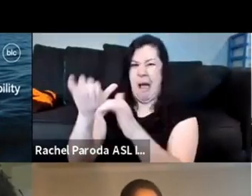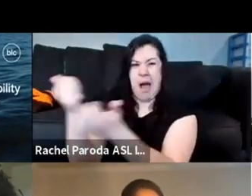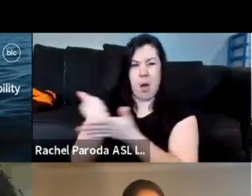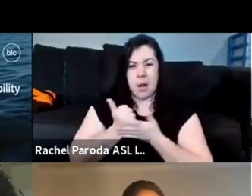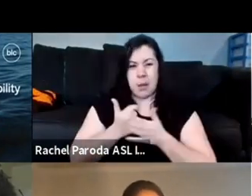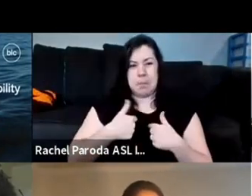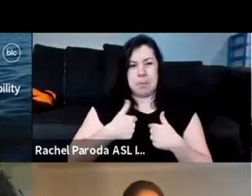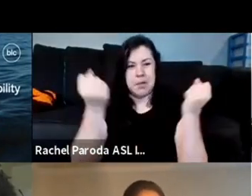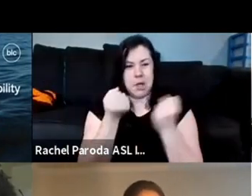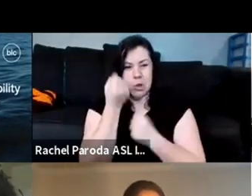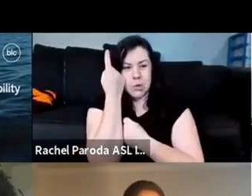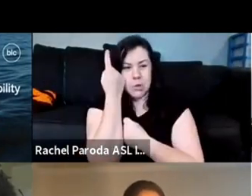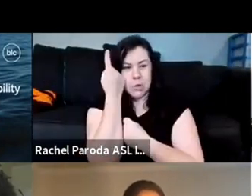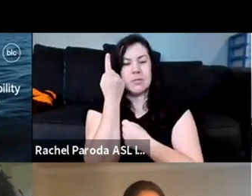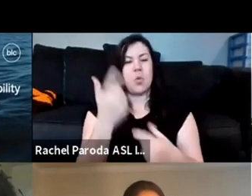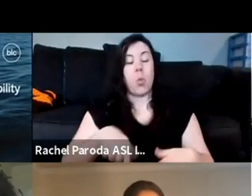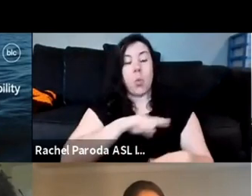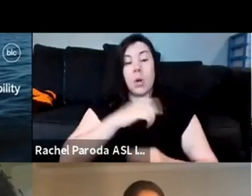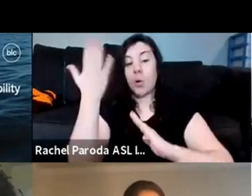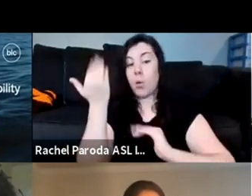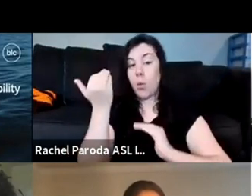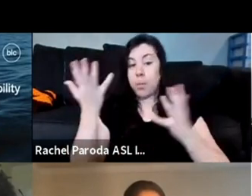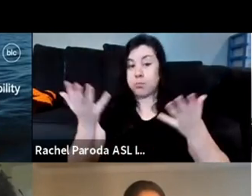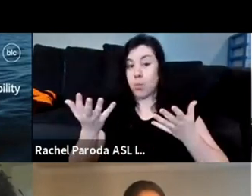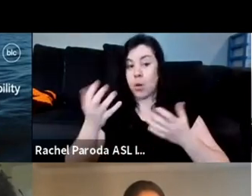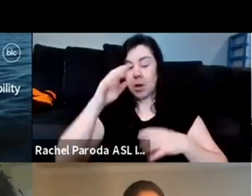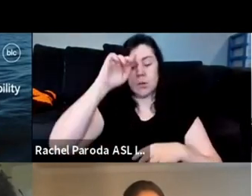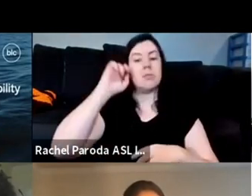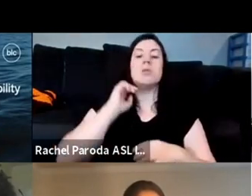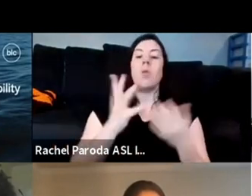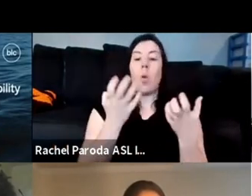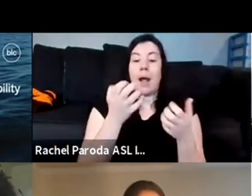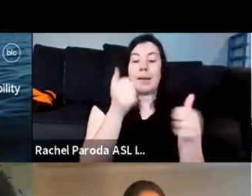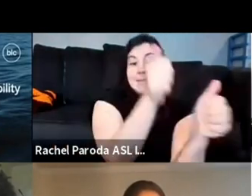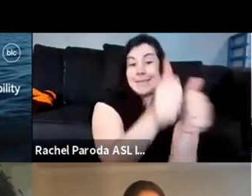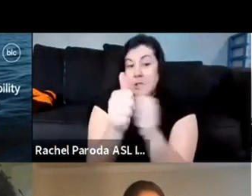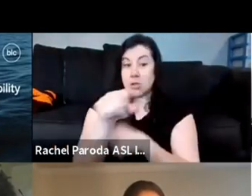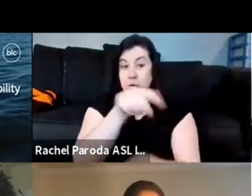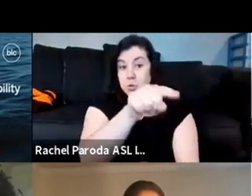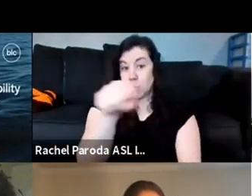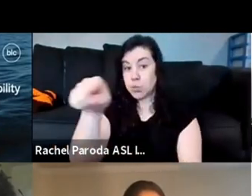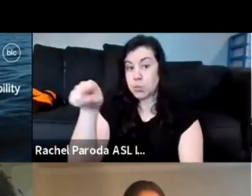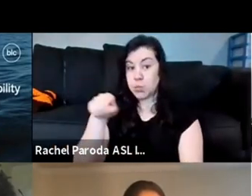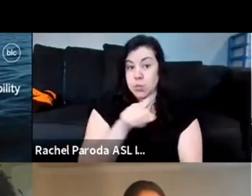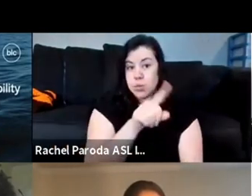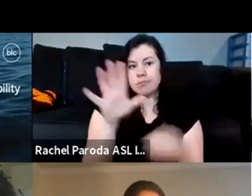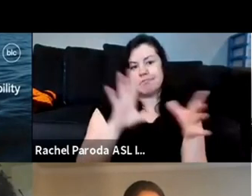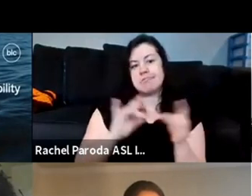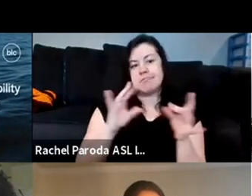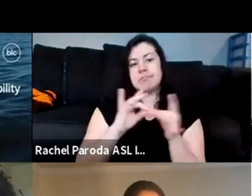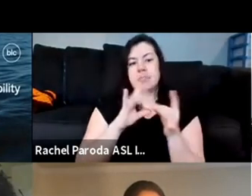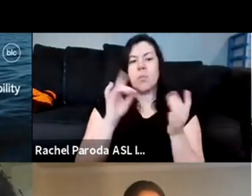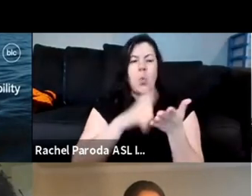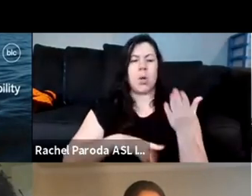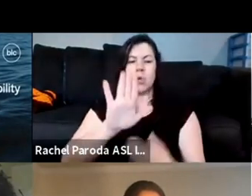i think that what we were hoping is um for each of you to sort of speak to how you think about um what